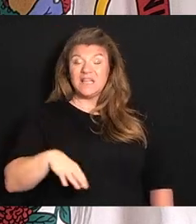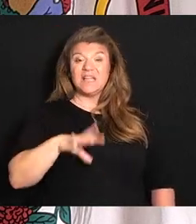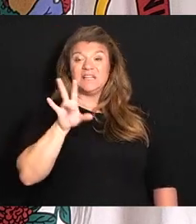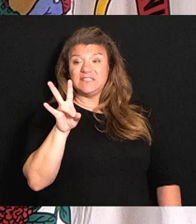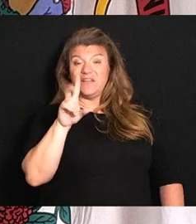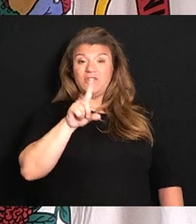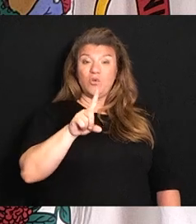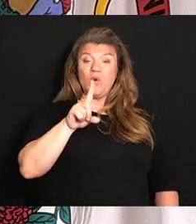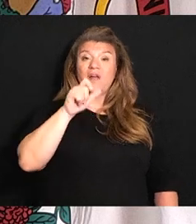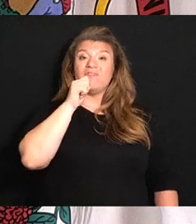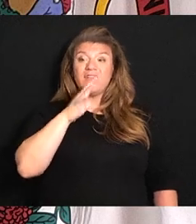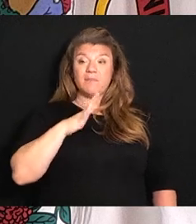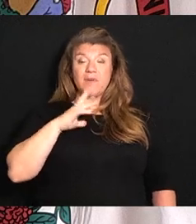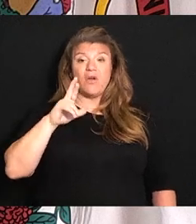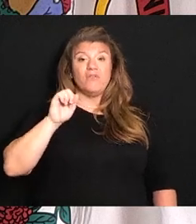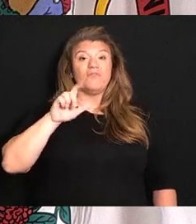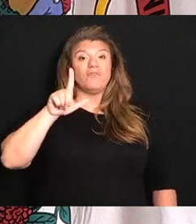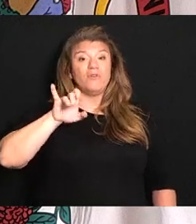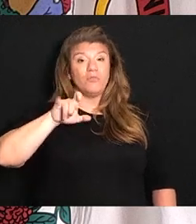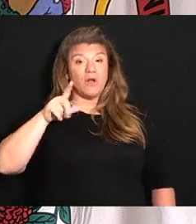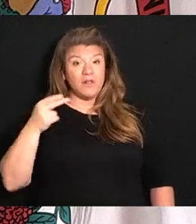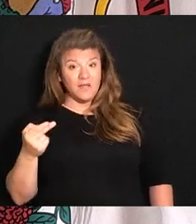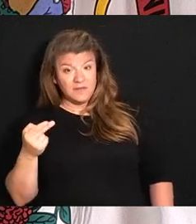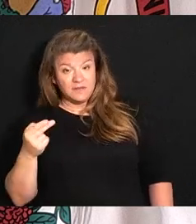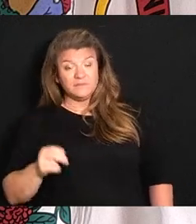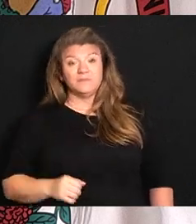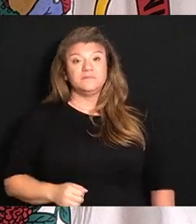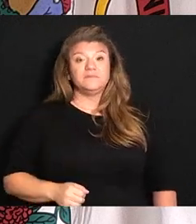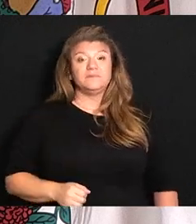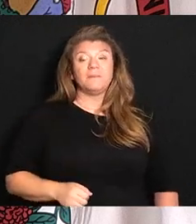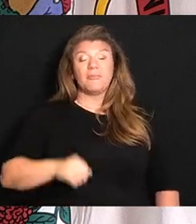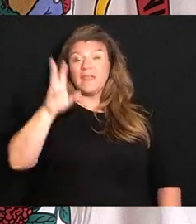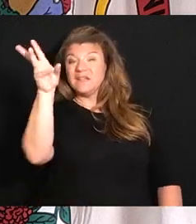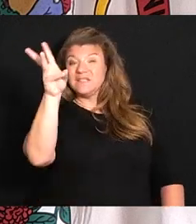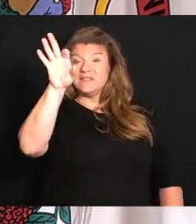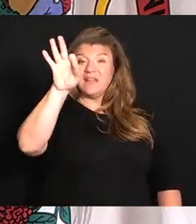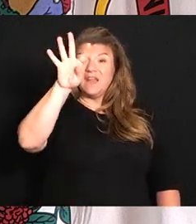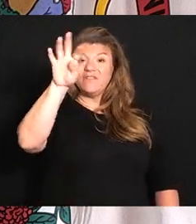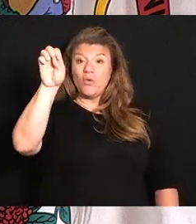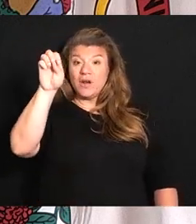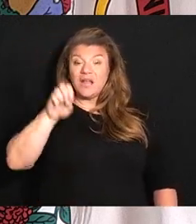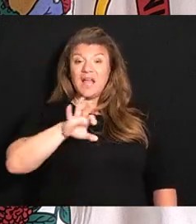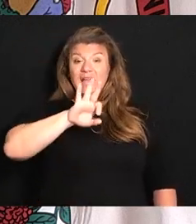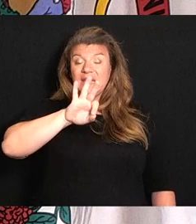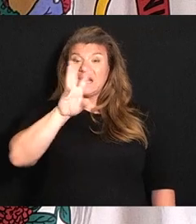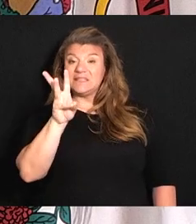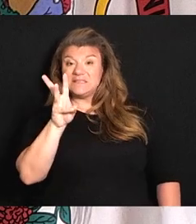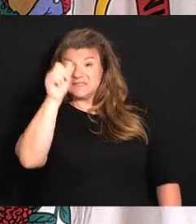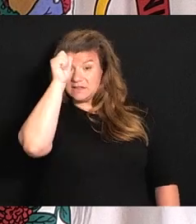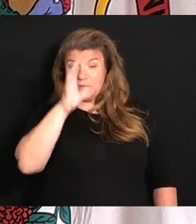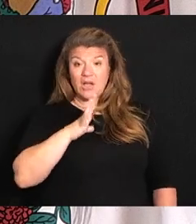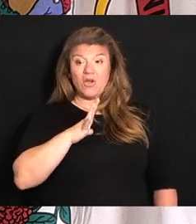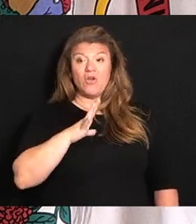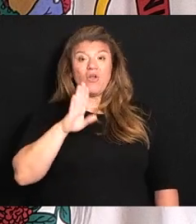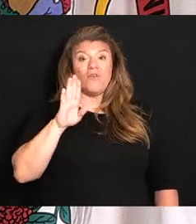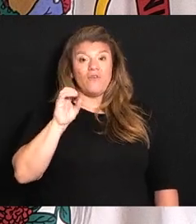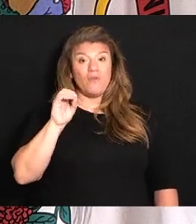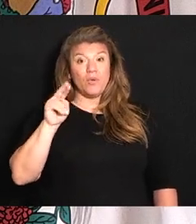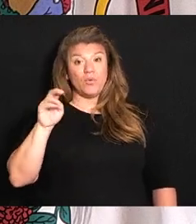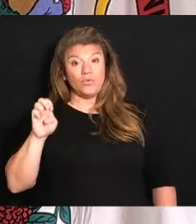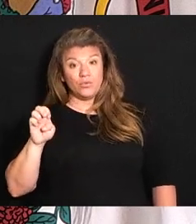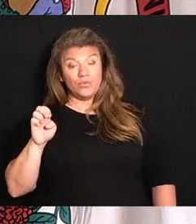a 71-year-old female from Raleigh County. The 6940th death of a 96-year-old male from Boone County.